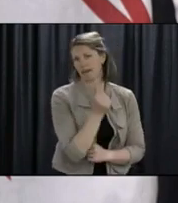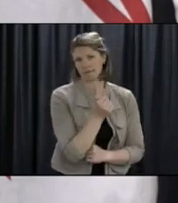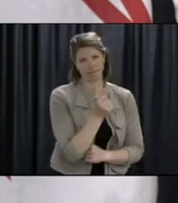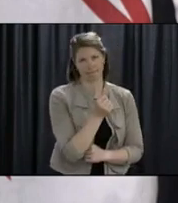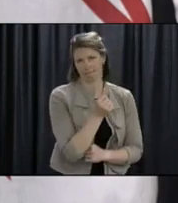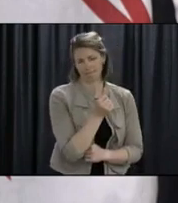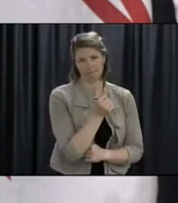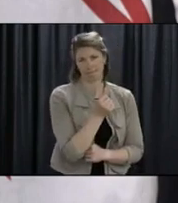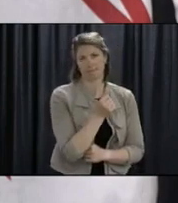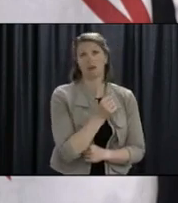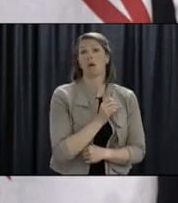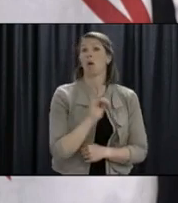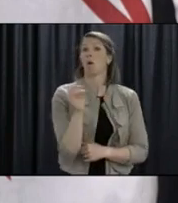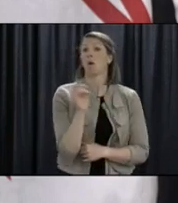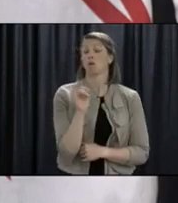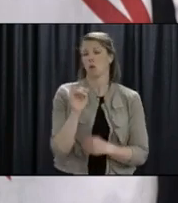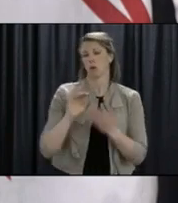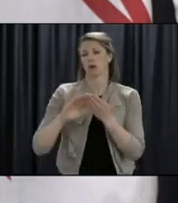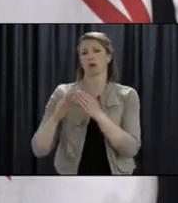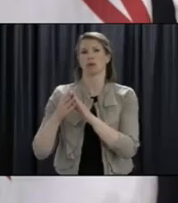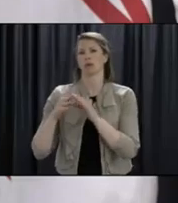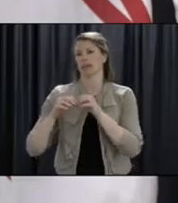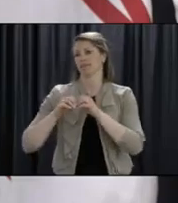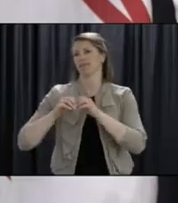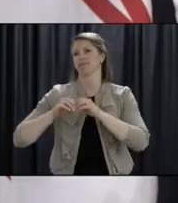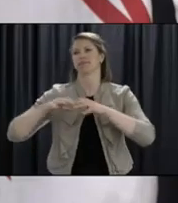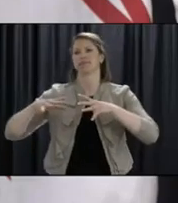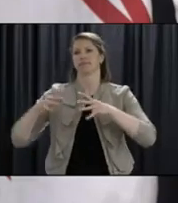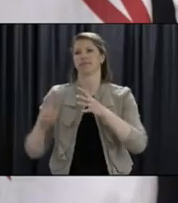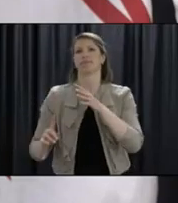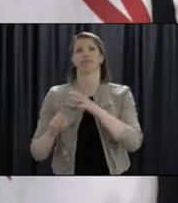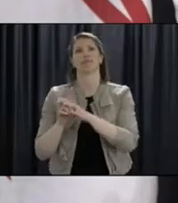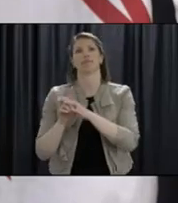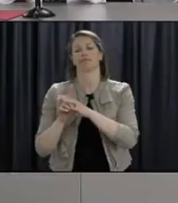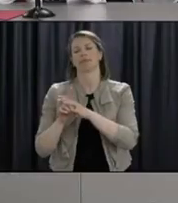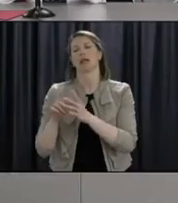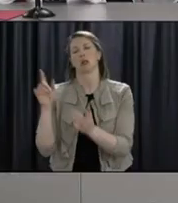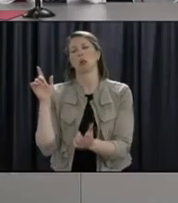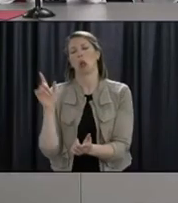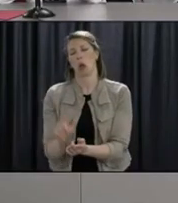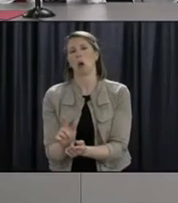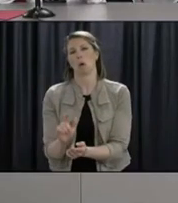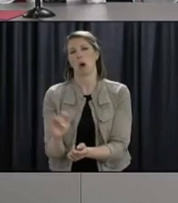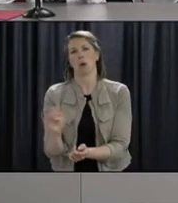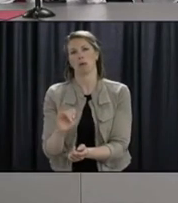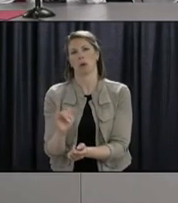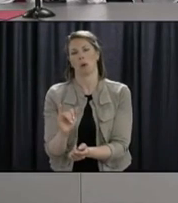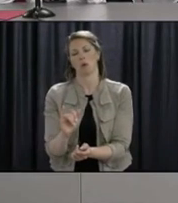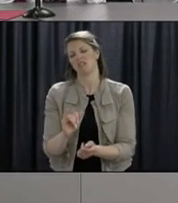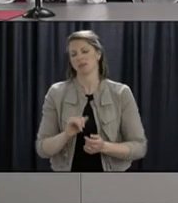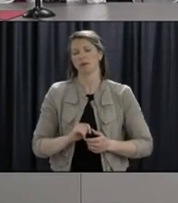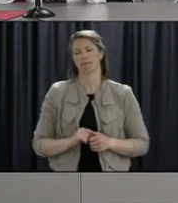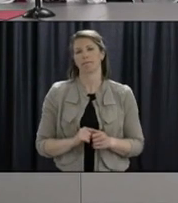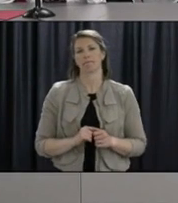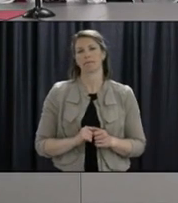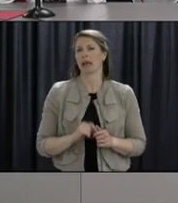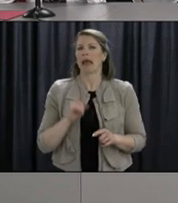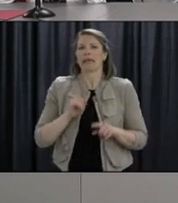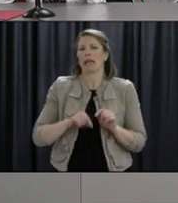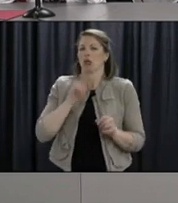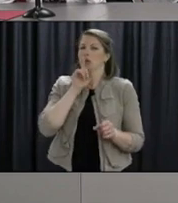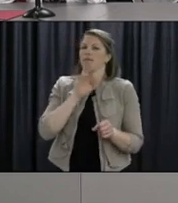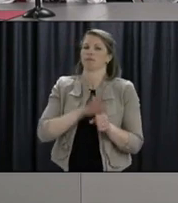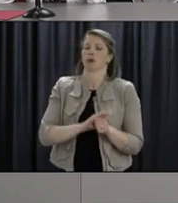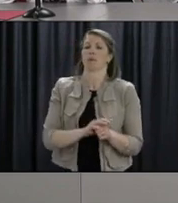spread given the model right now is very, very low. Thank you. The next question is from Alison